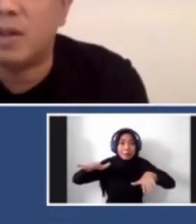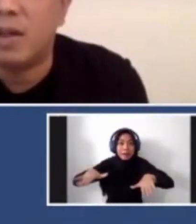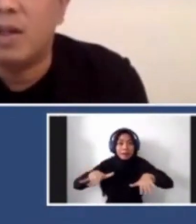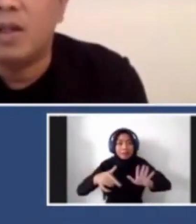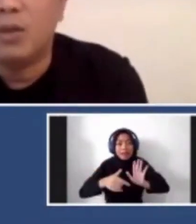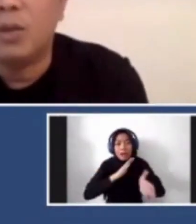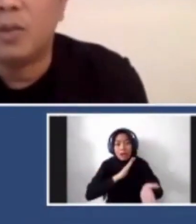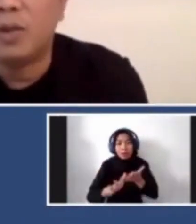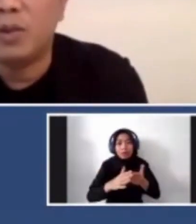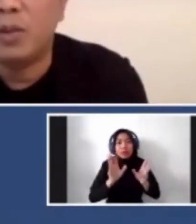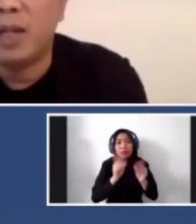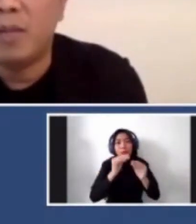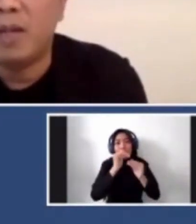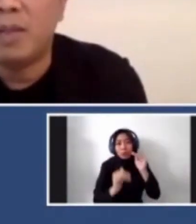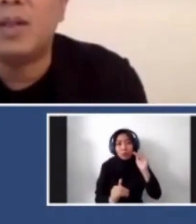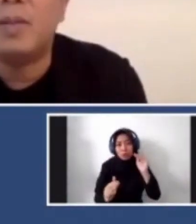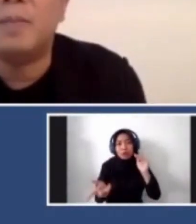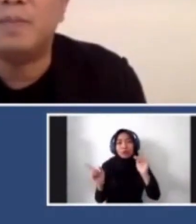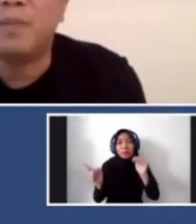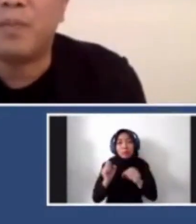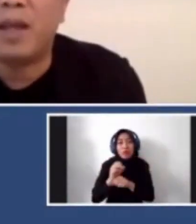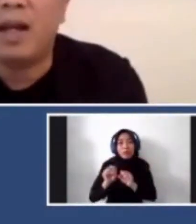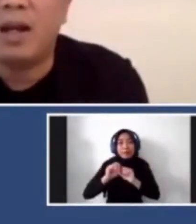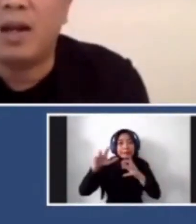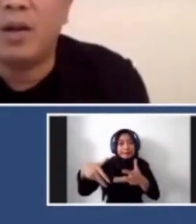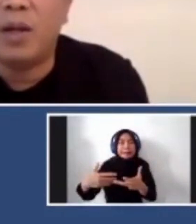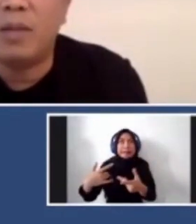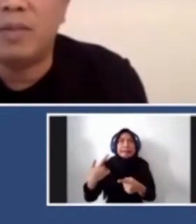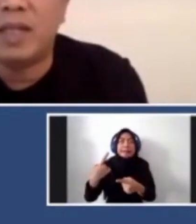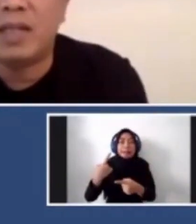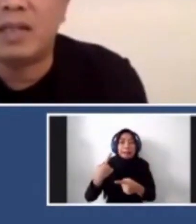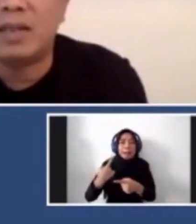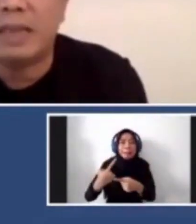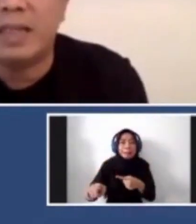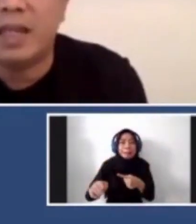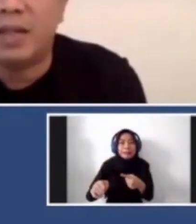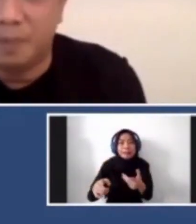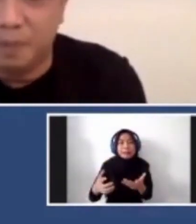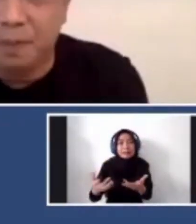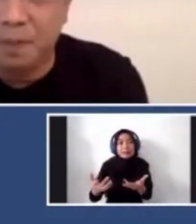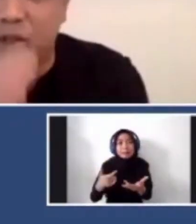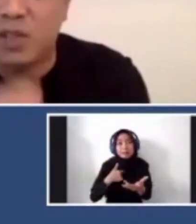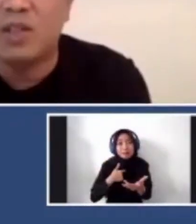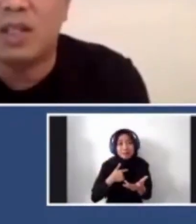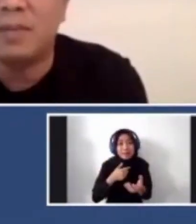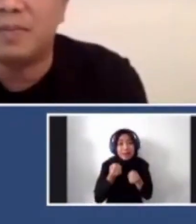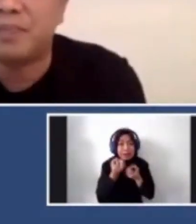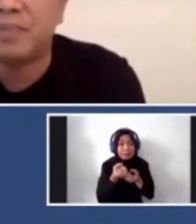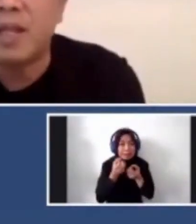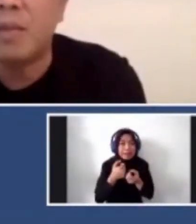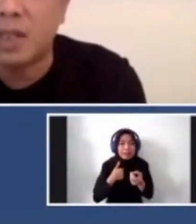due to the pandemic. But, well, besides teaching and researching,